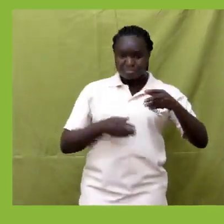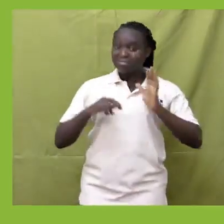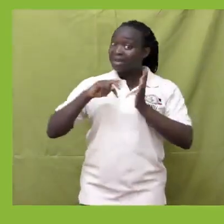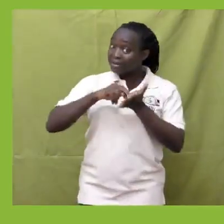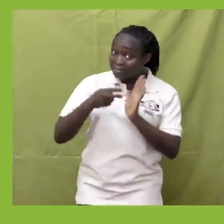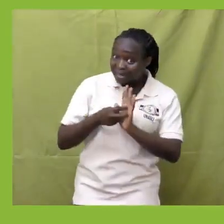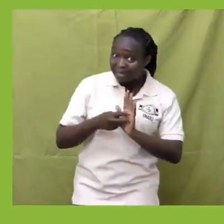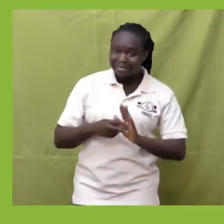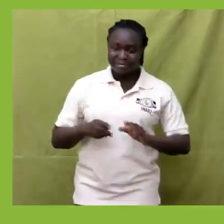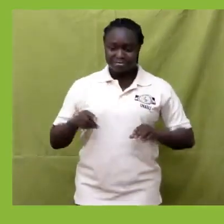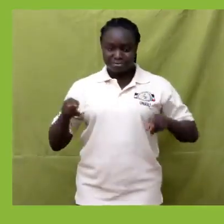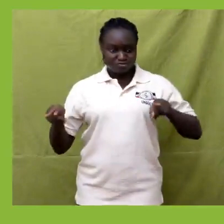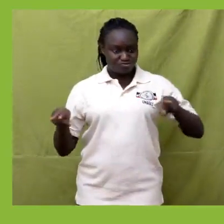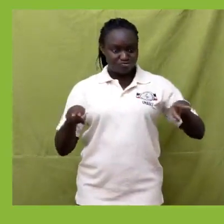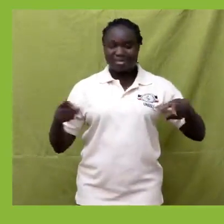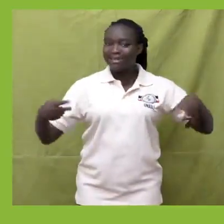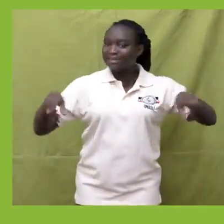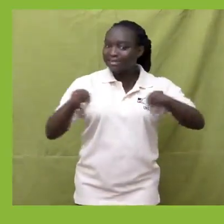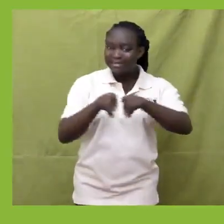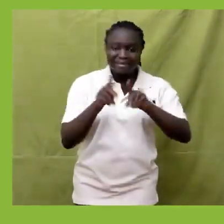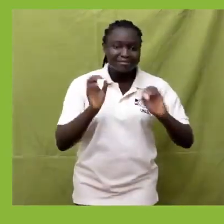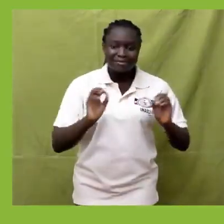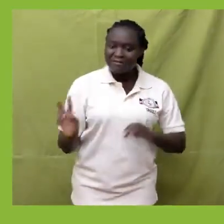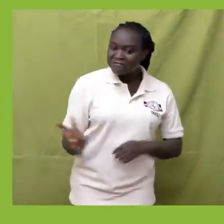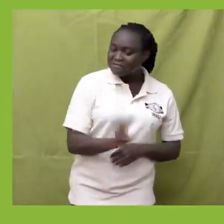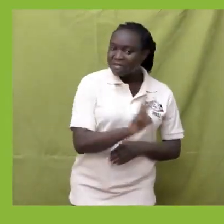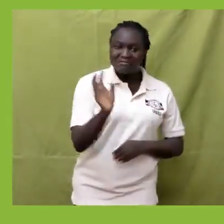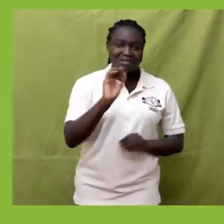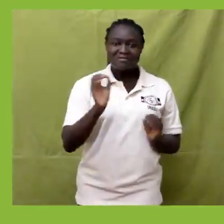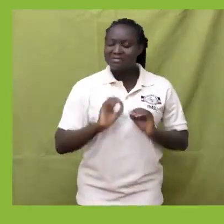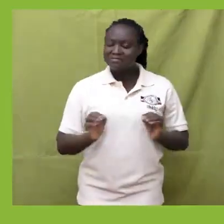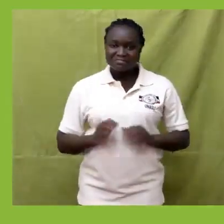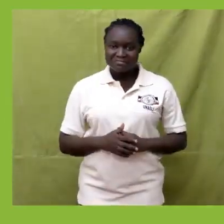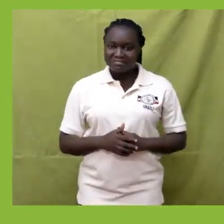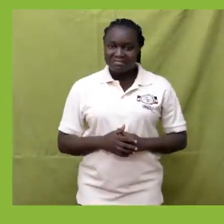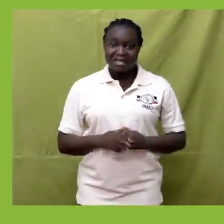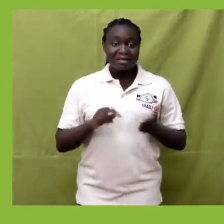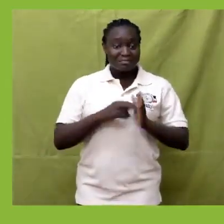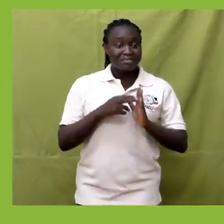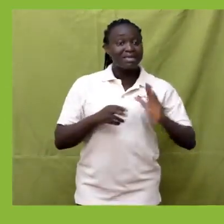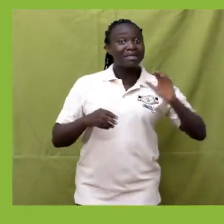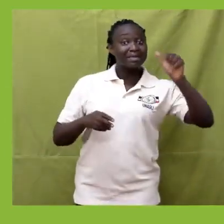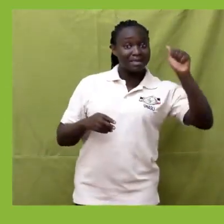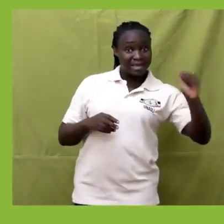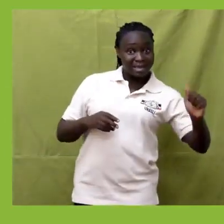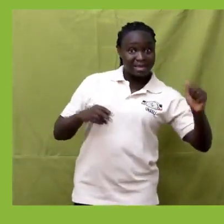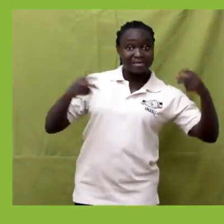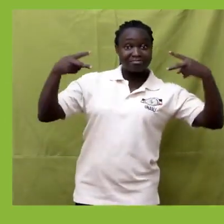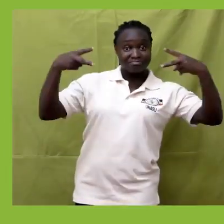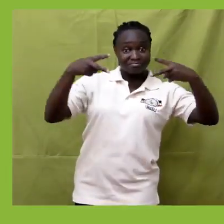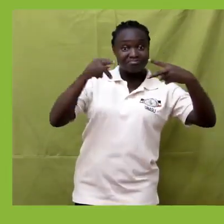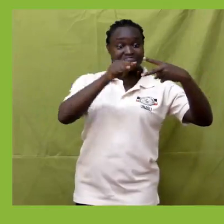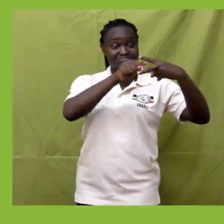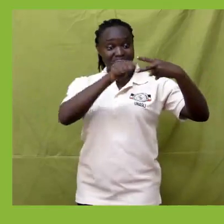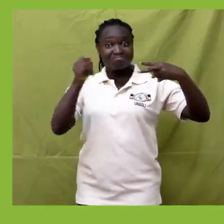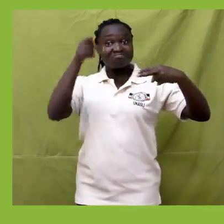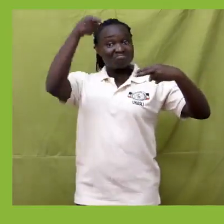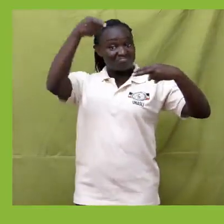not equivalent. A is not equivalent. equivalent. A B.